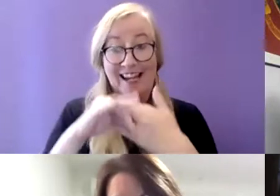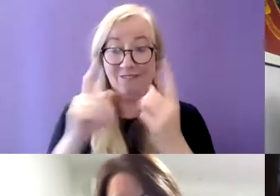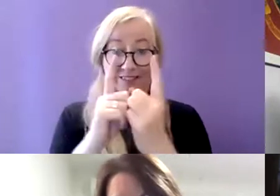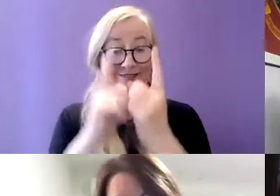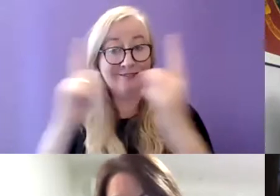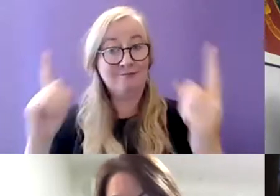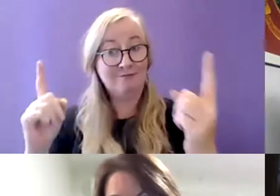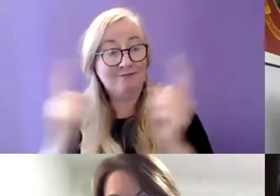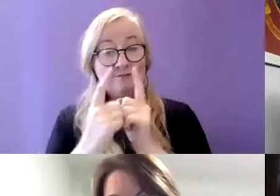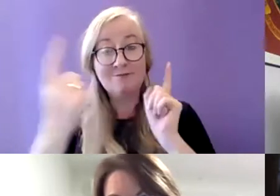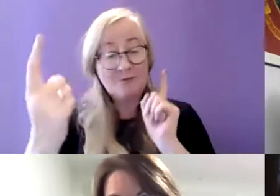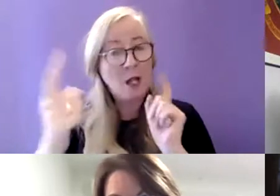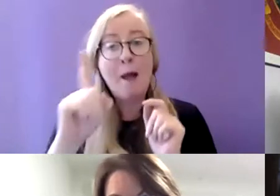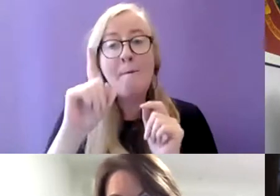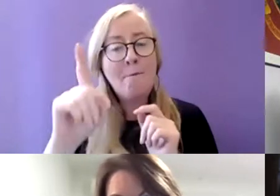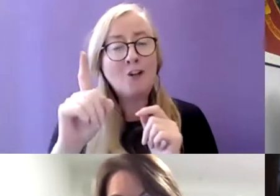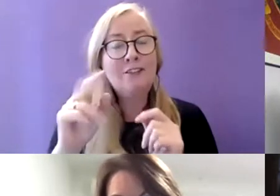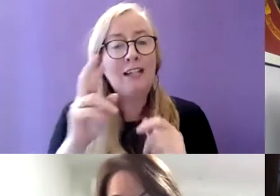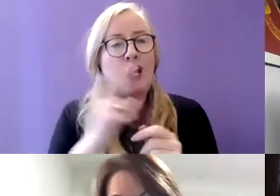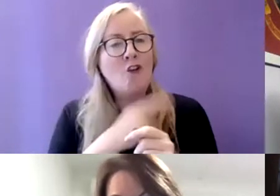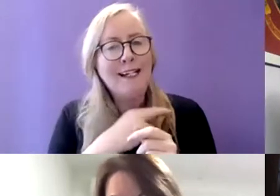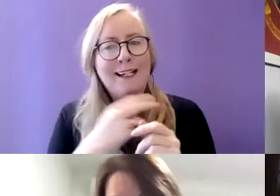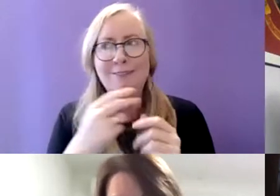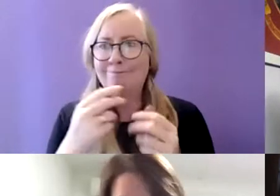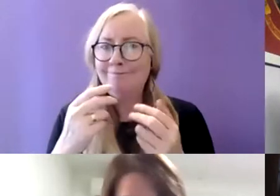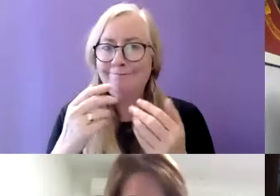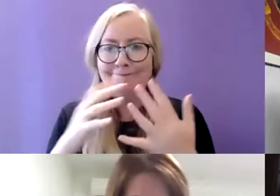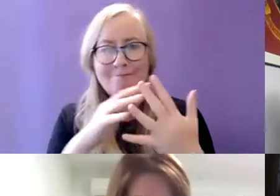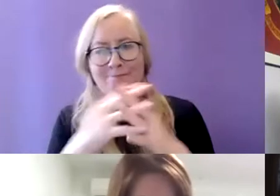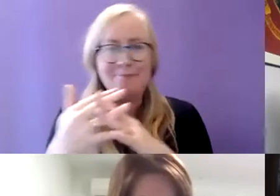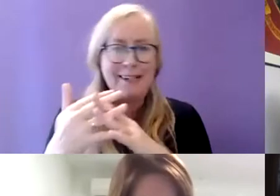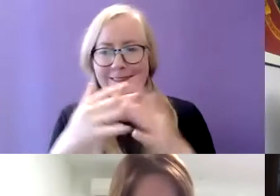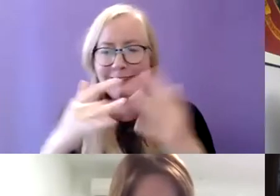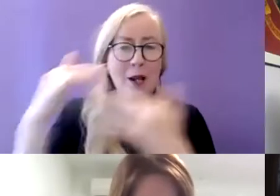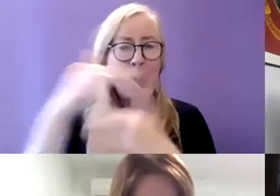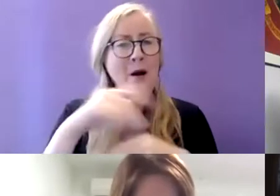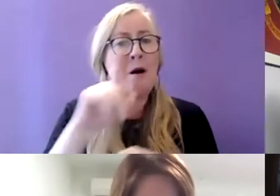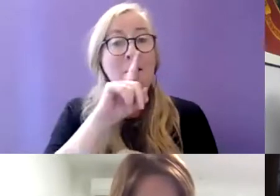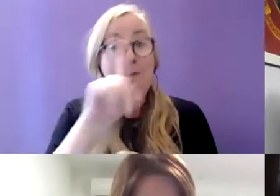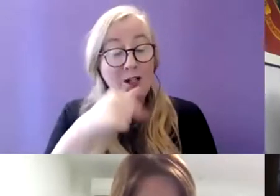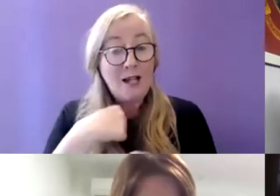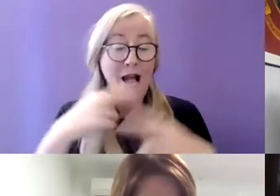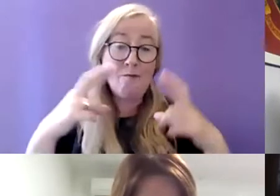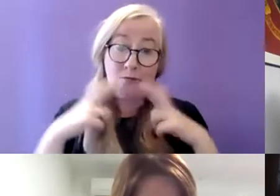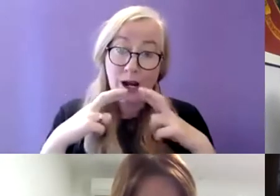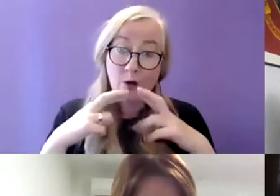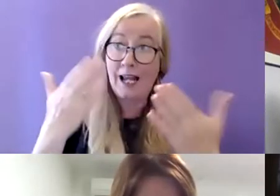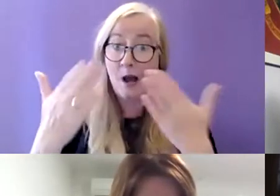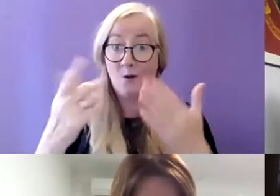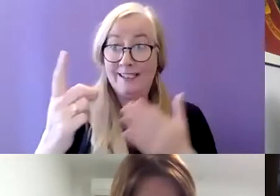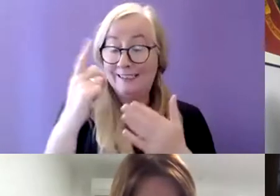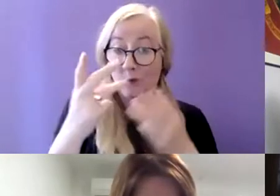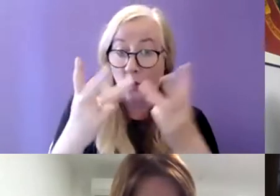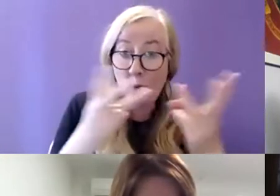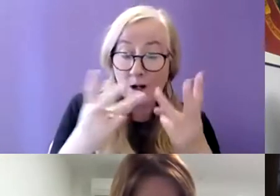very much a mixed bag but I think I'm really proud of where we work and how we've coped with it and